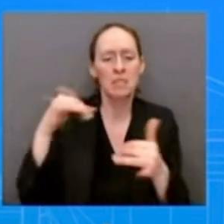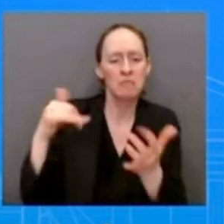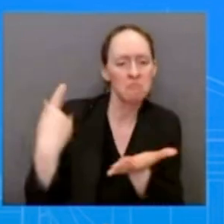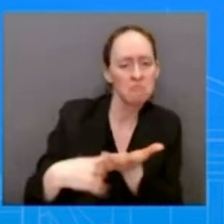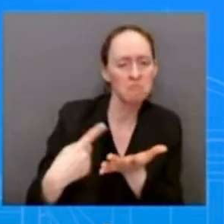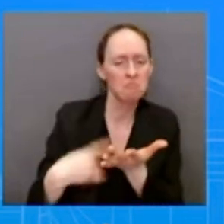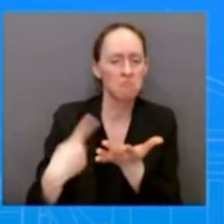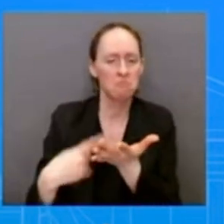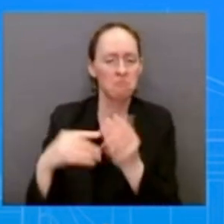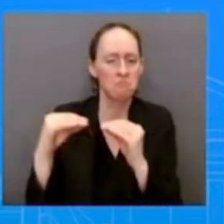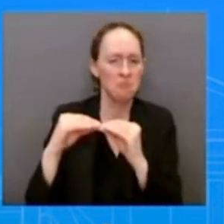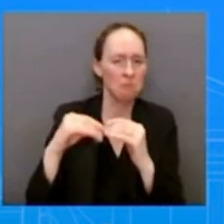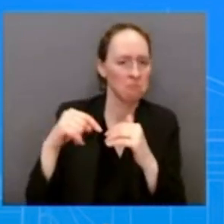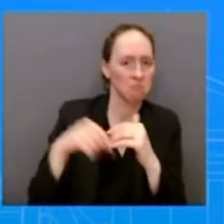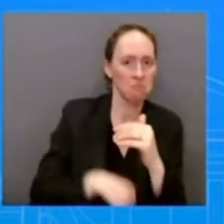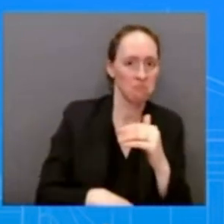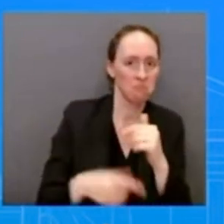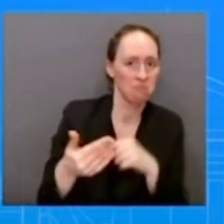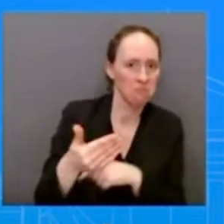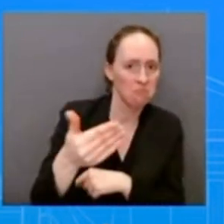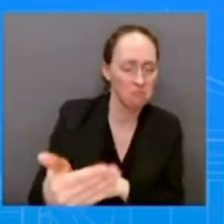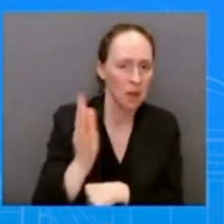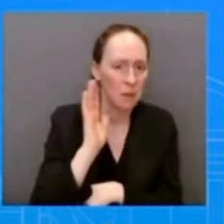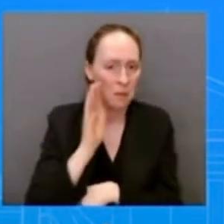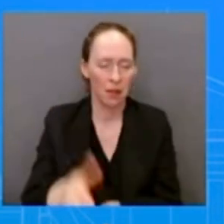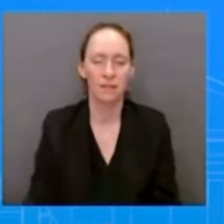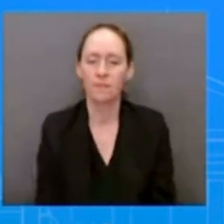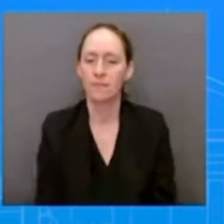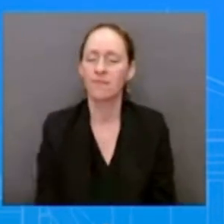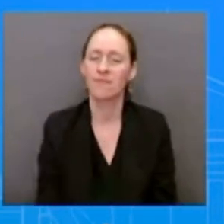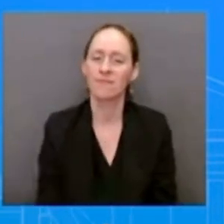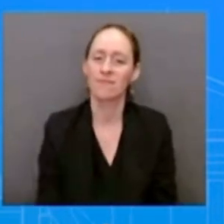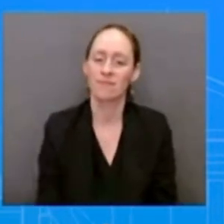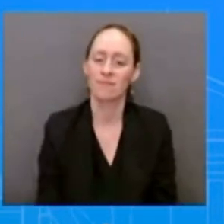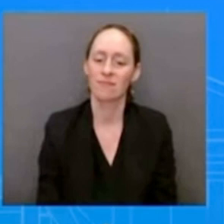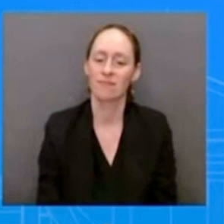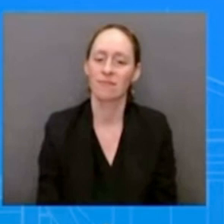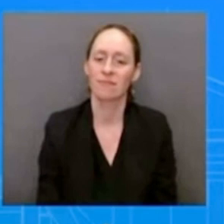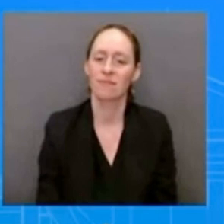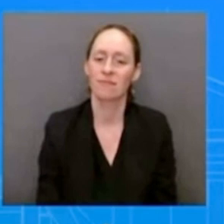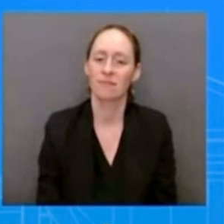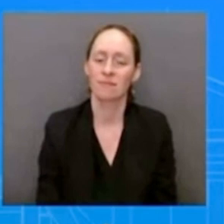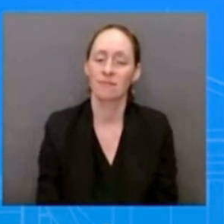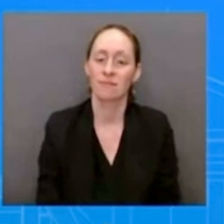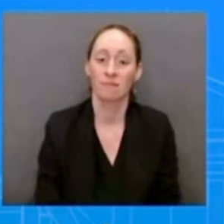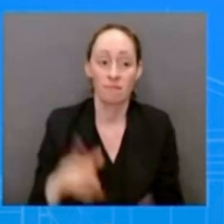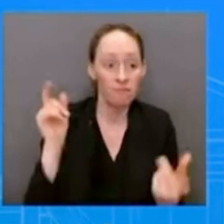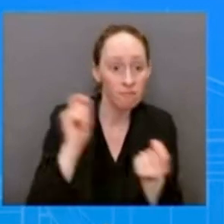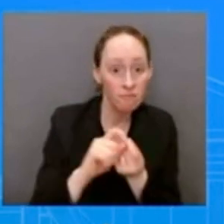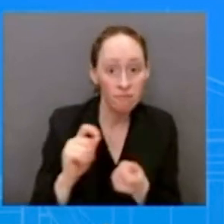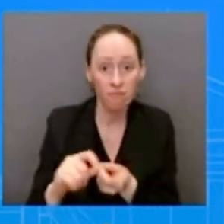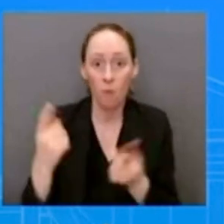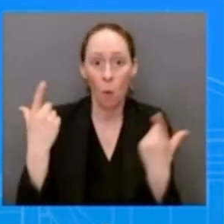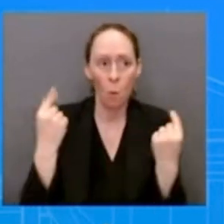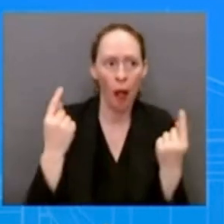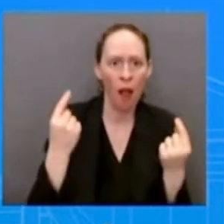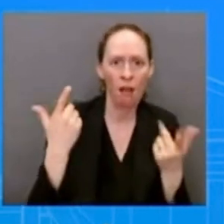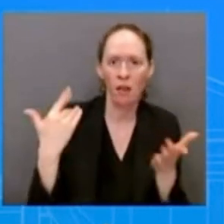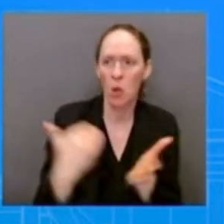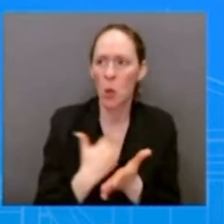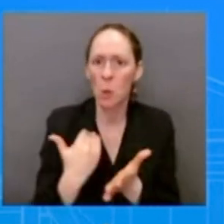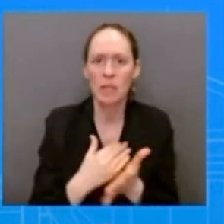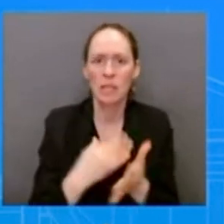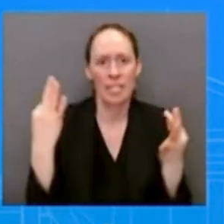I'm not going to get ahead of uh of any decisions that might be in the offing or how this might uh might transpire but